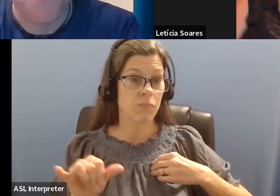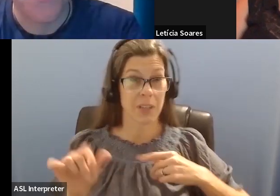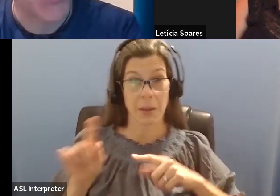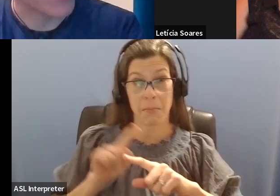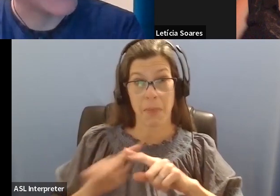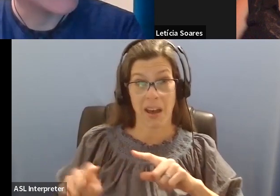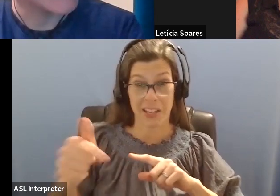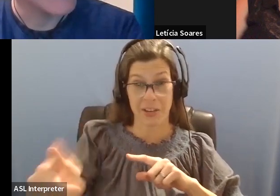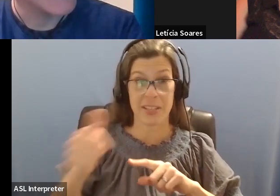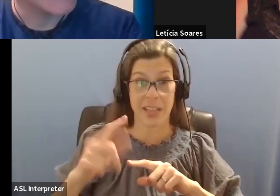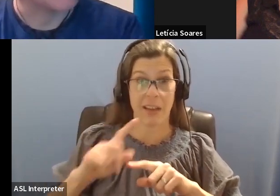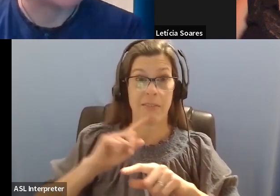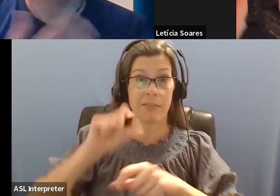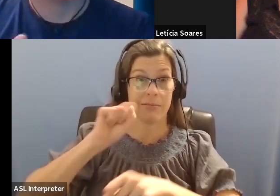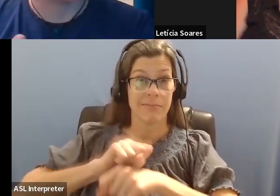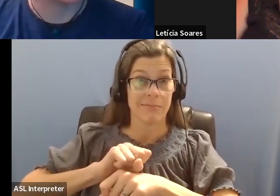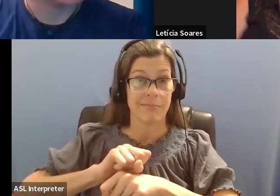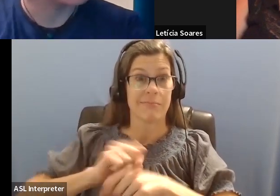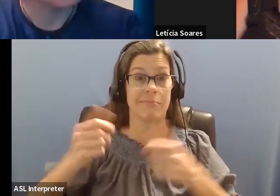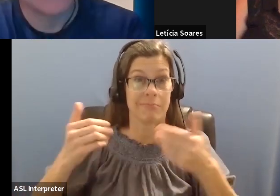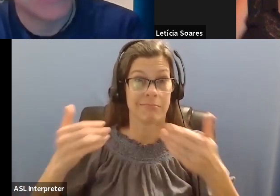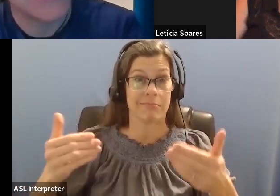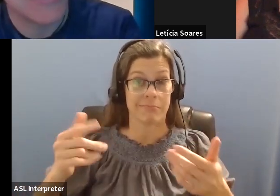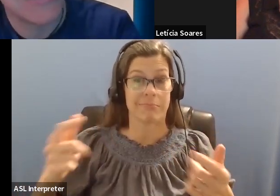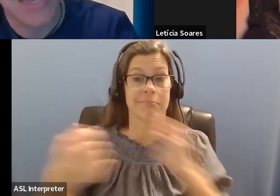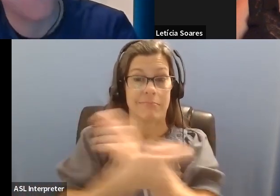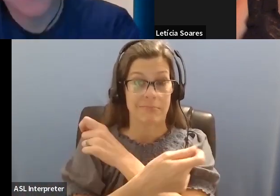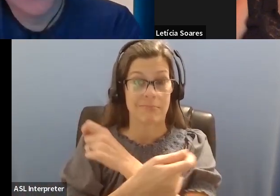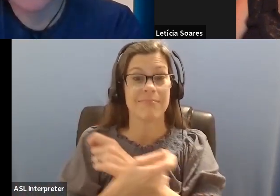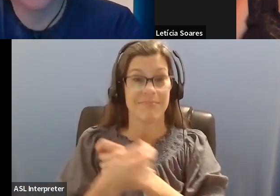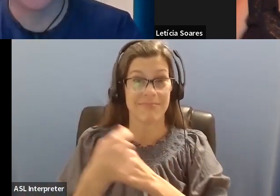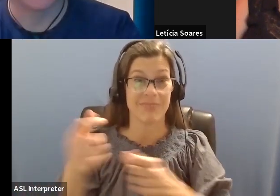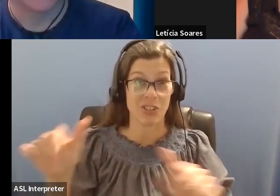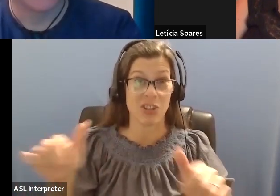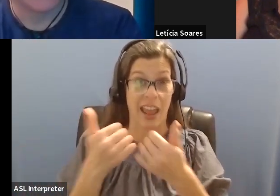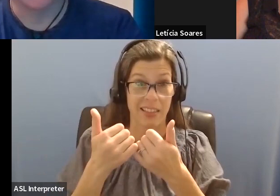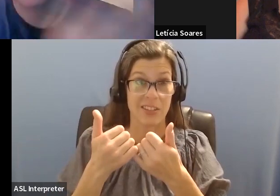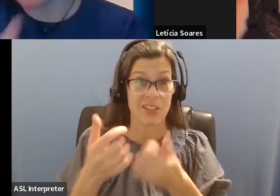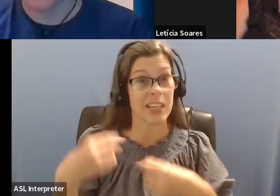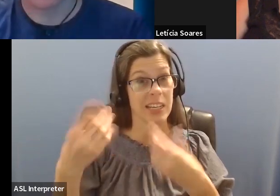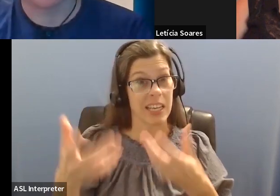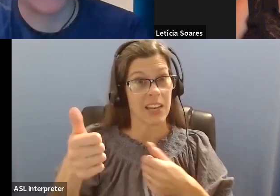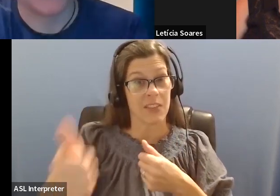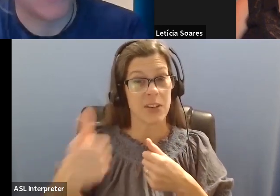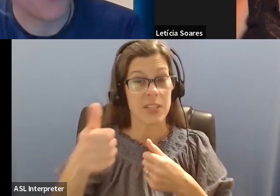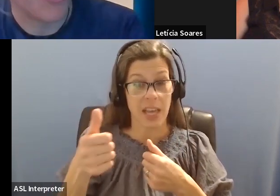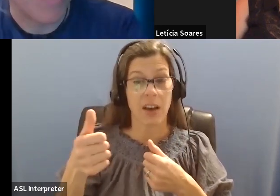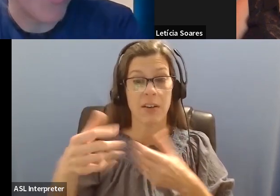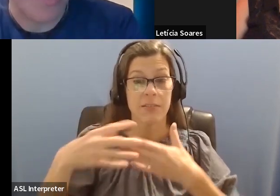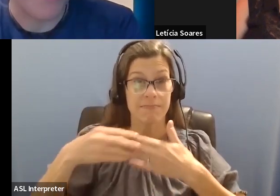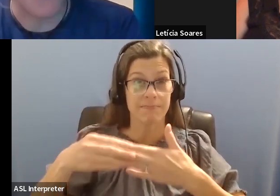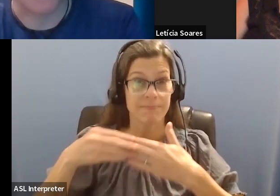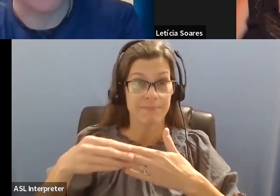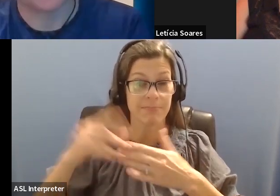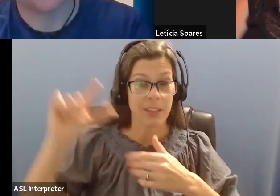um, grace to be different and to have different needs and to have a different, a different life than, than what